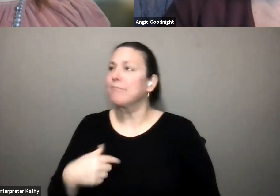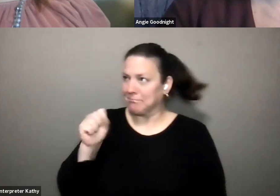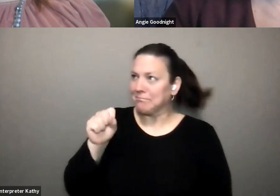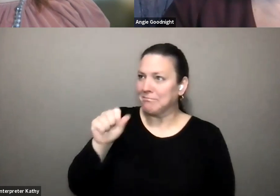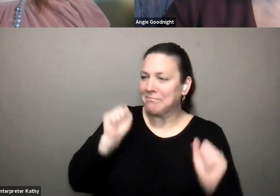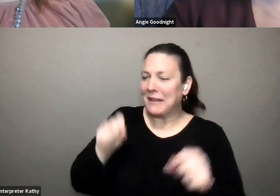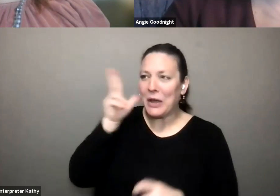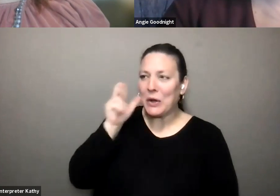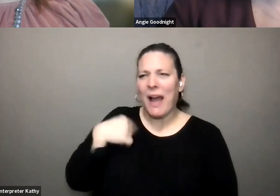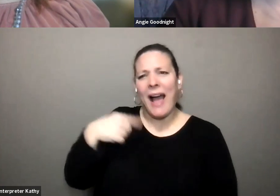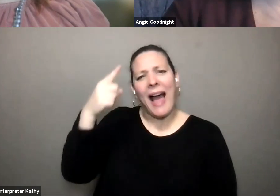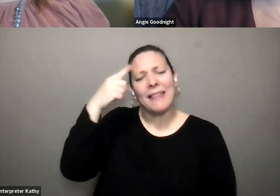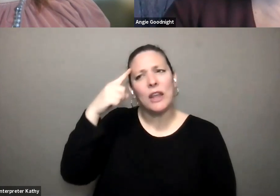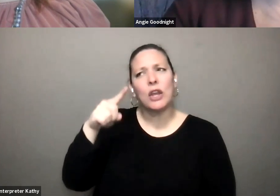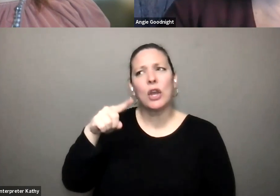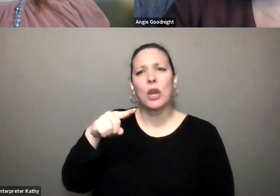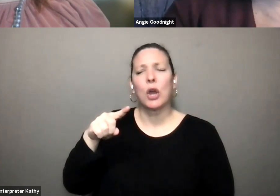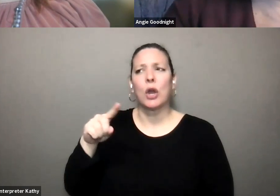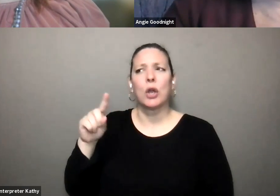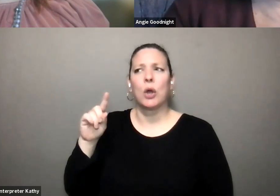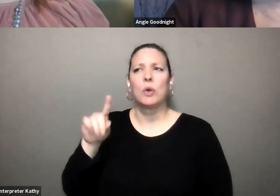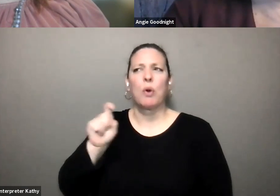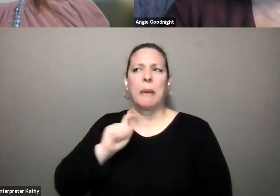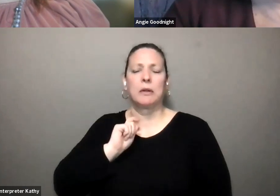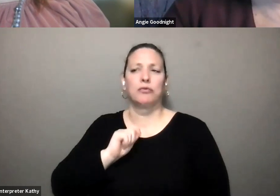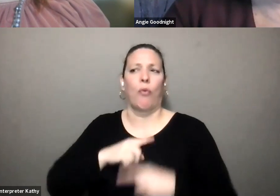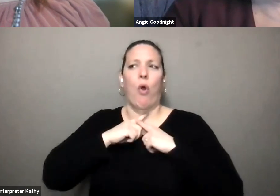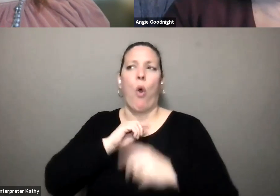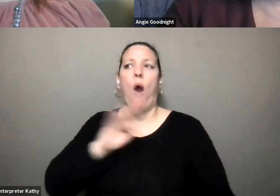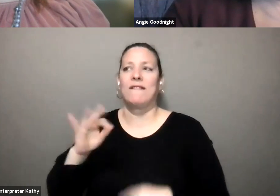yeah i think your video your audio is supposed to be off right now though